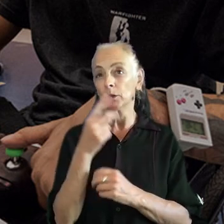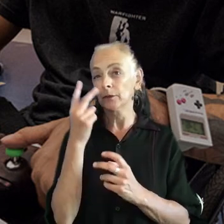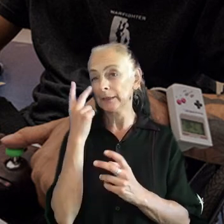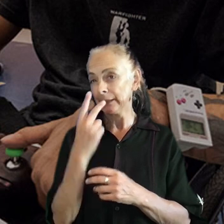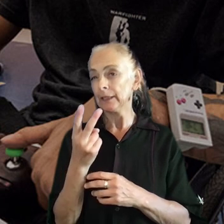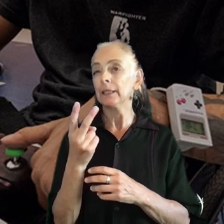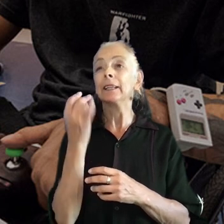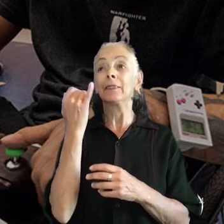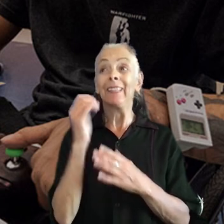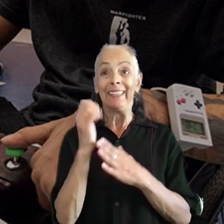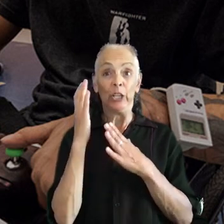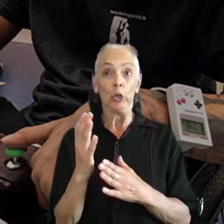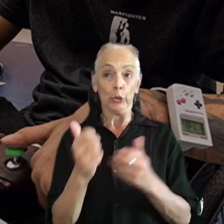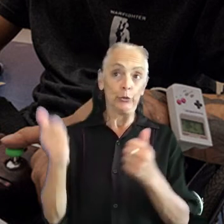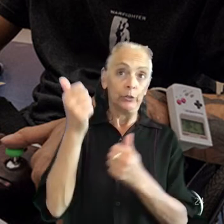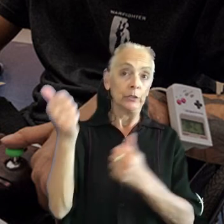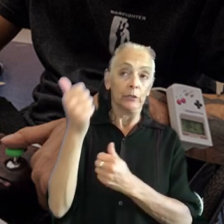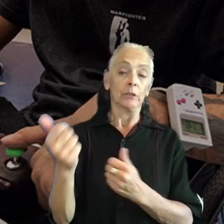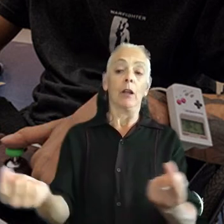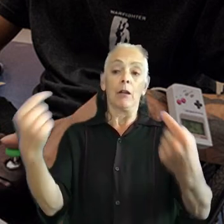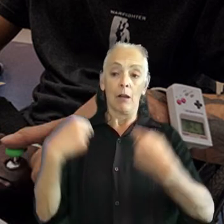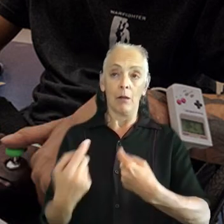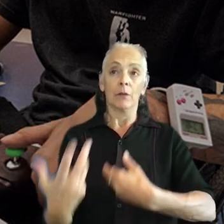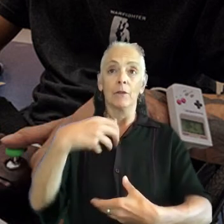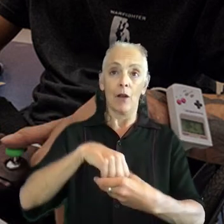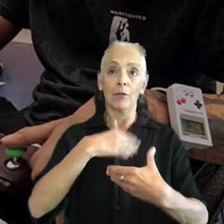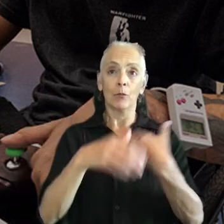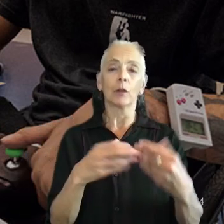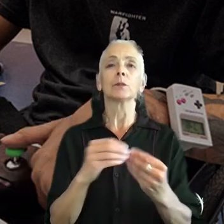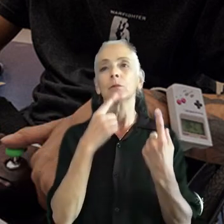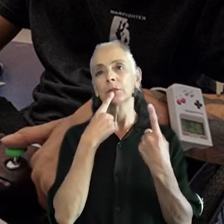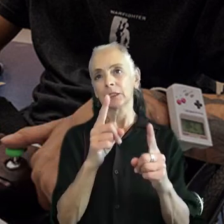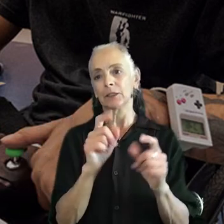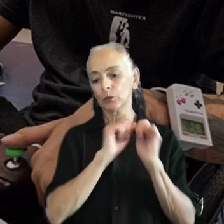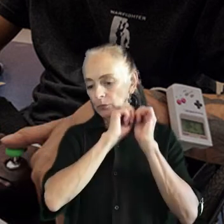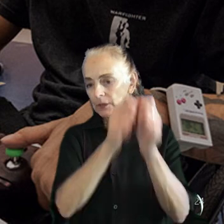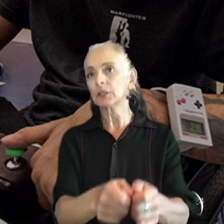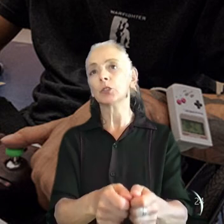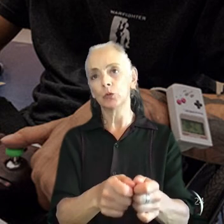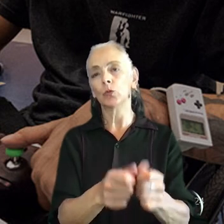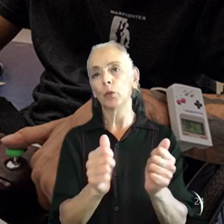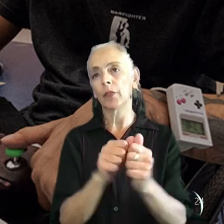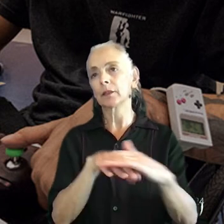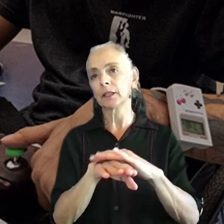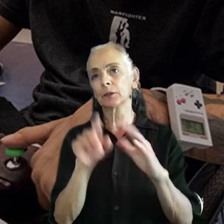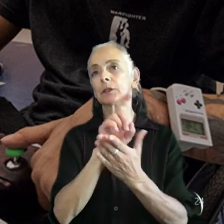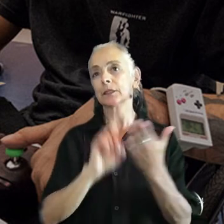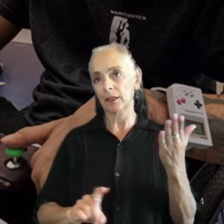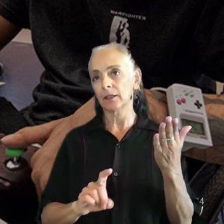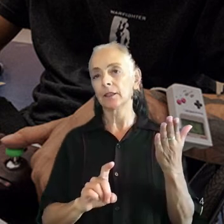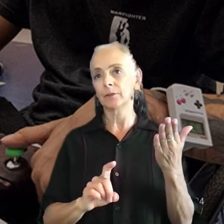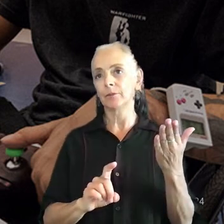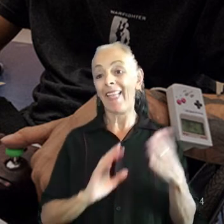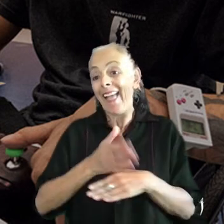attend and do have them really active in the process are going to be more successful in continuing on their accessible design journey after the inclusive